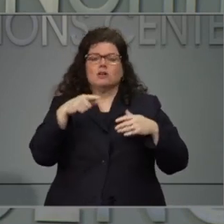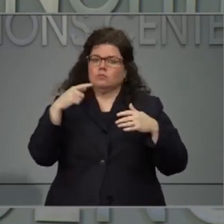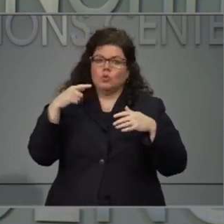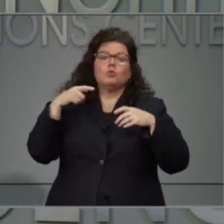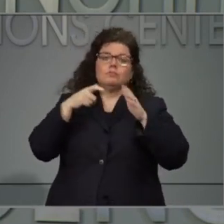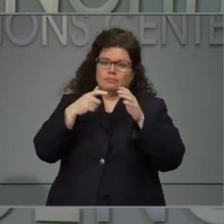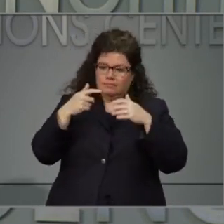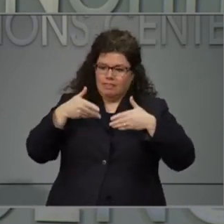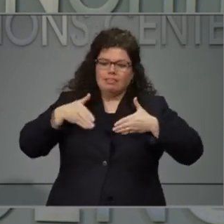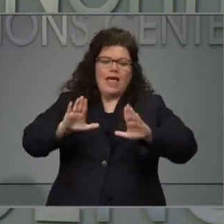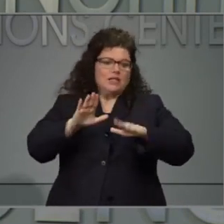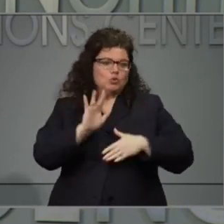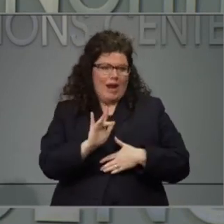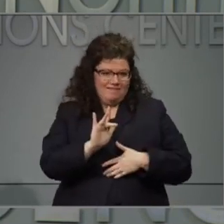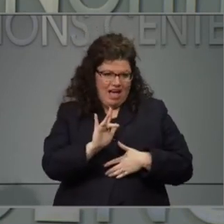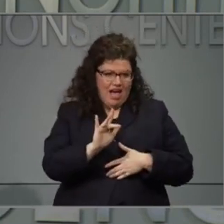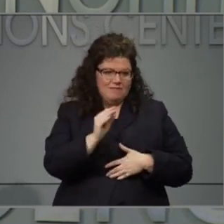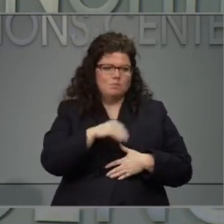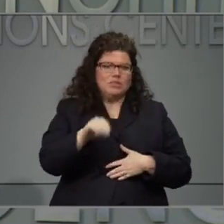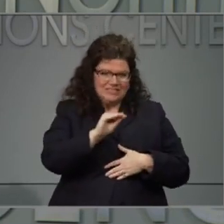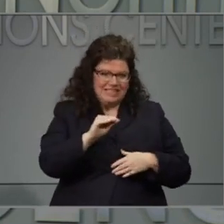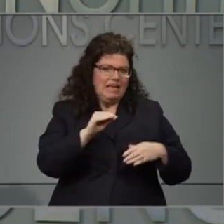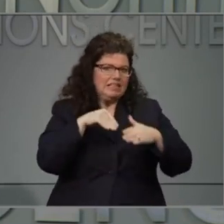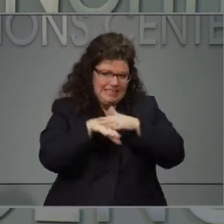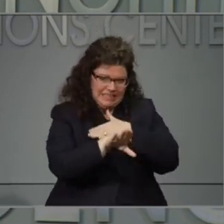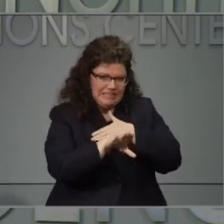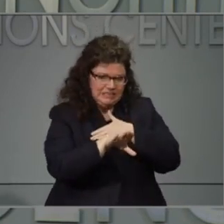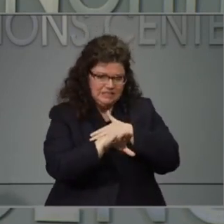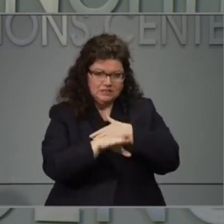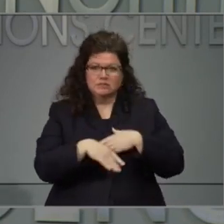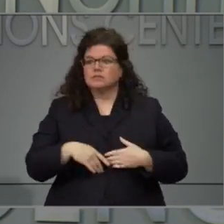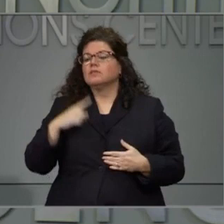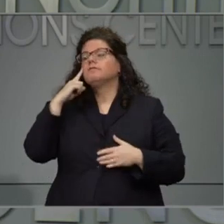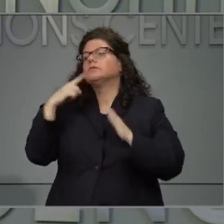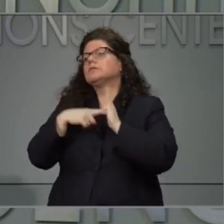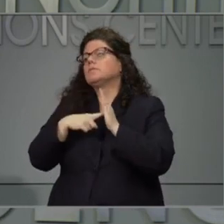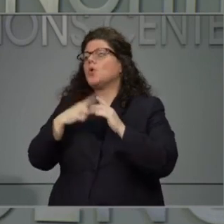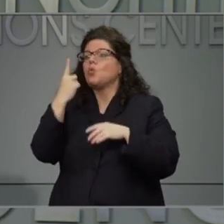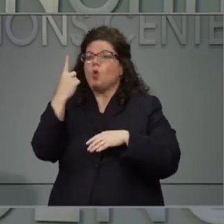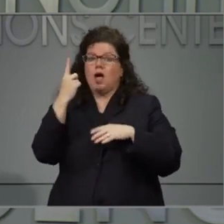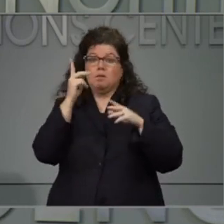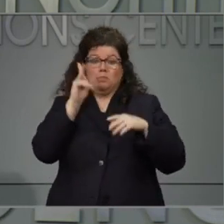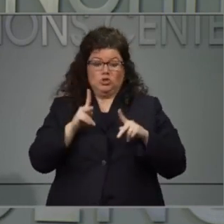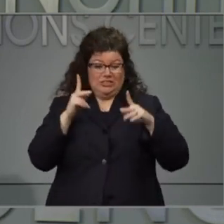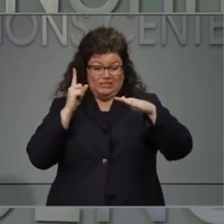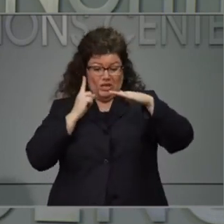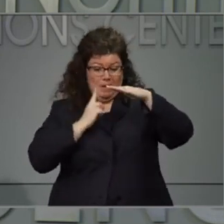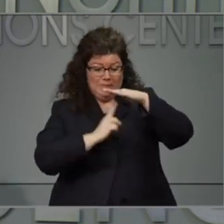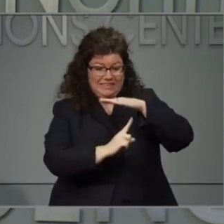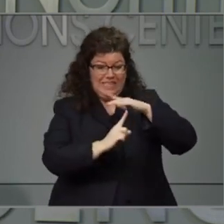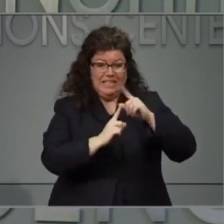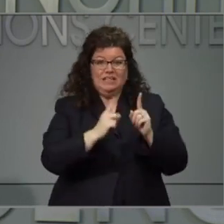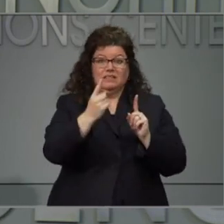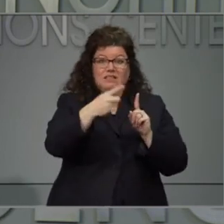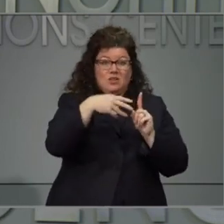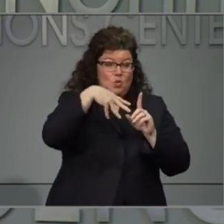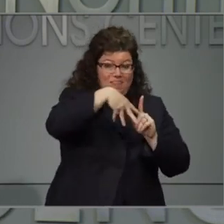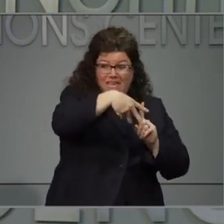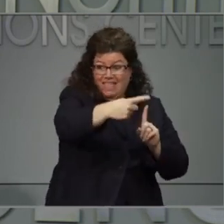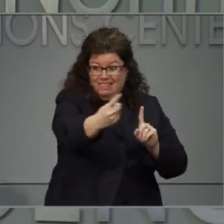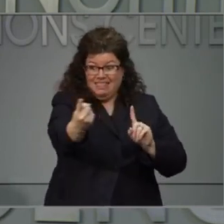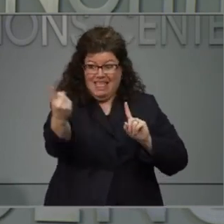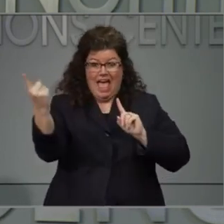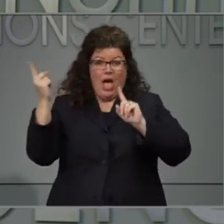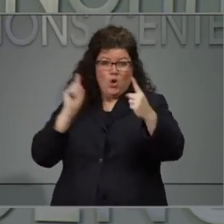at the door counting, letting one person in and one person out to make sure that they keep